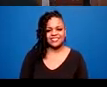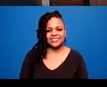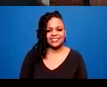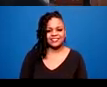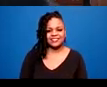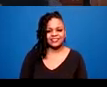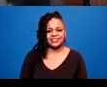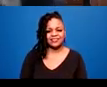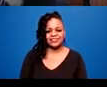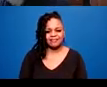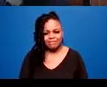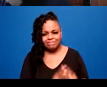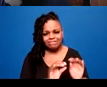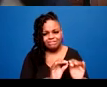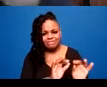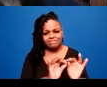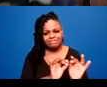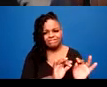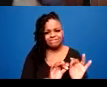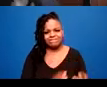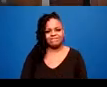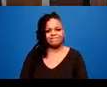This is part of disability justice, everyone.